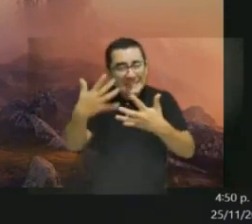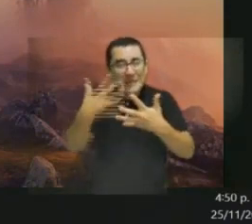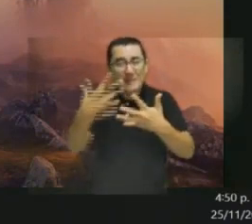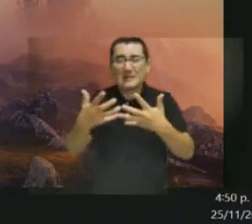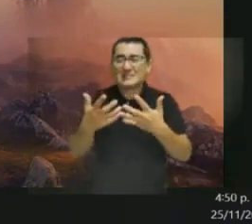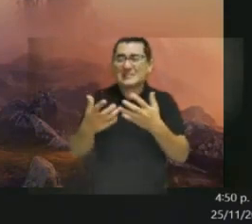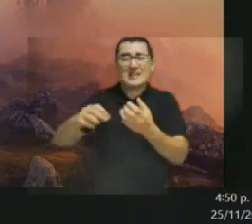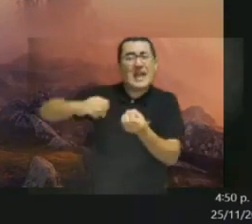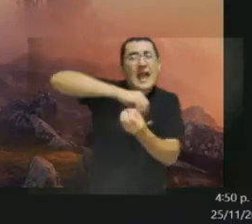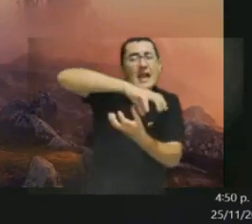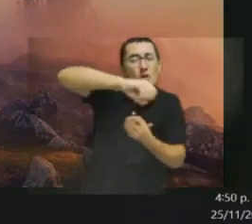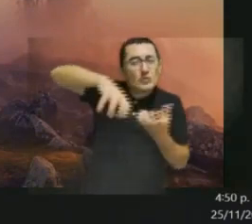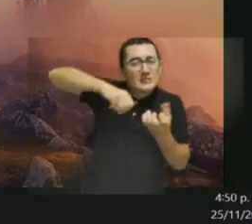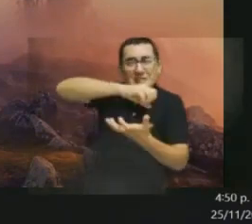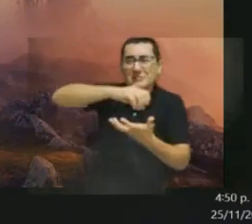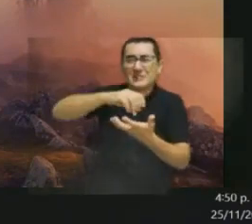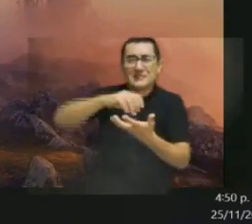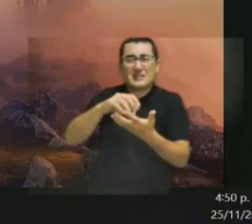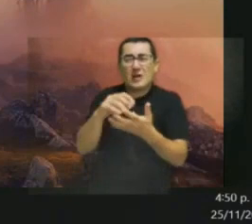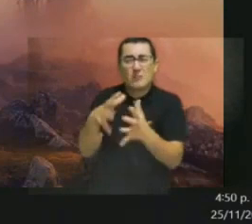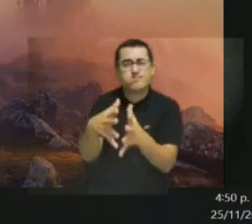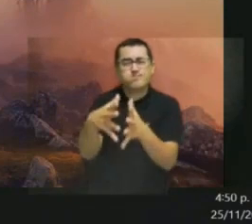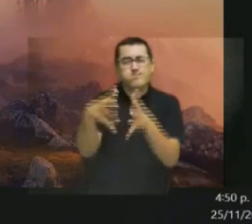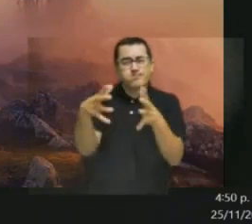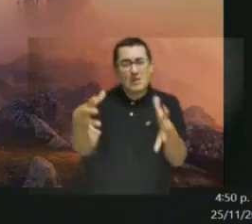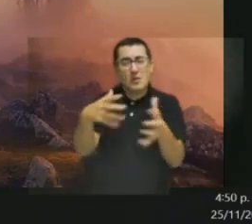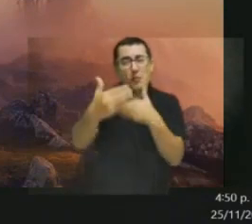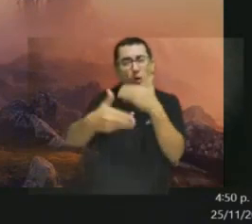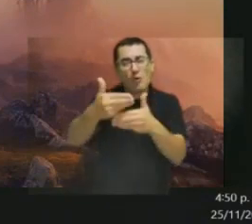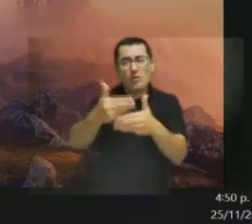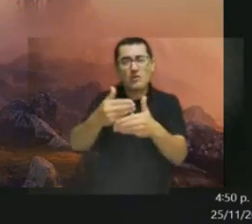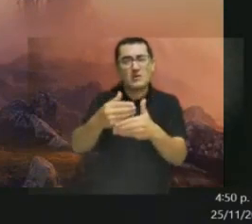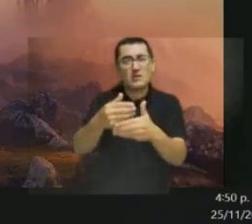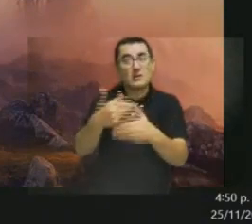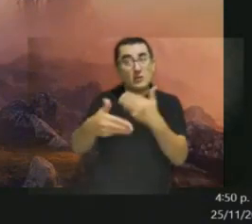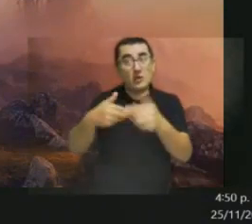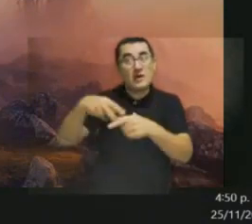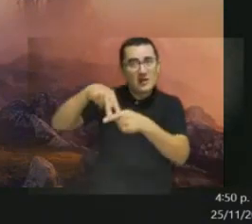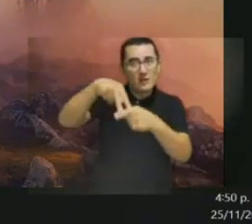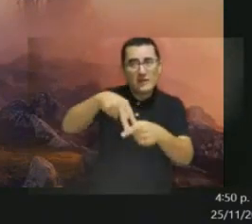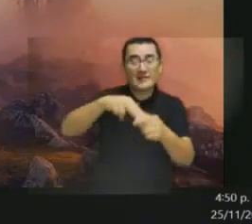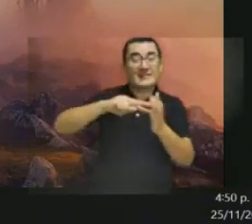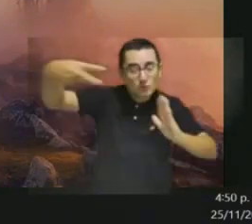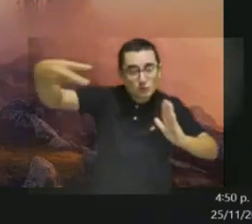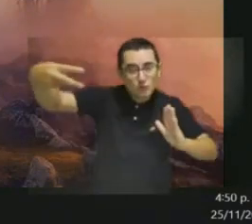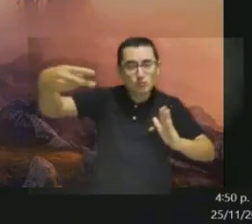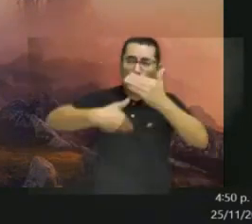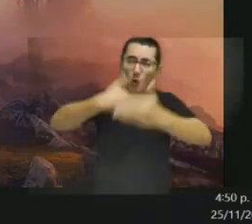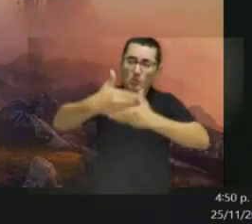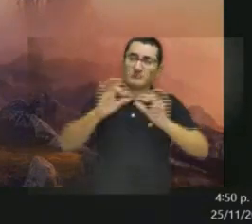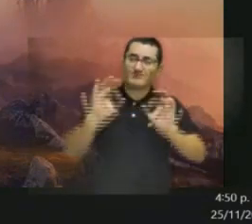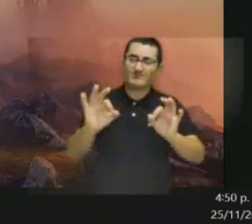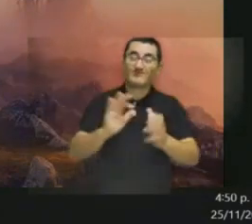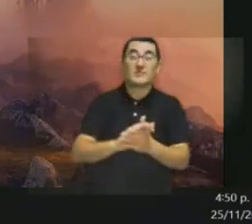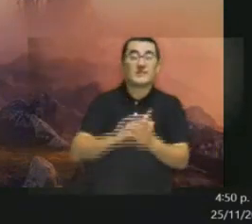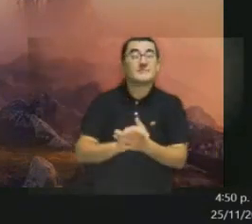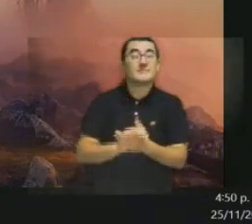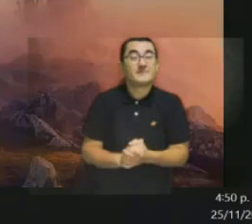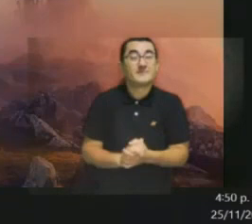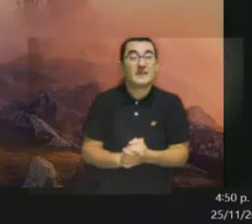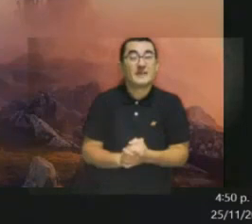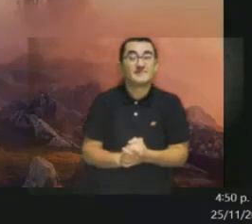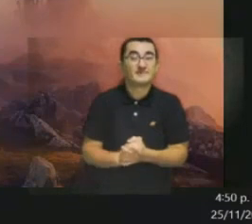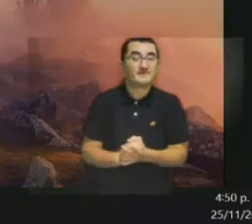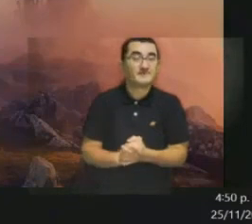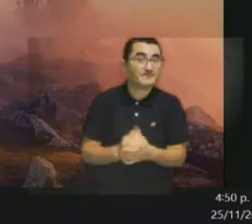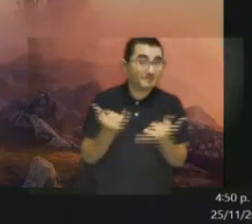that allow us to use a optimum use of the different technologies. Added